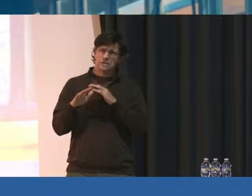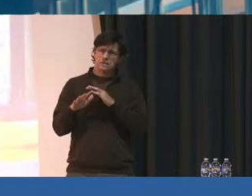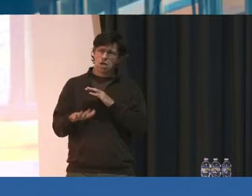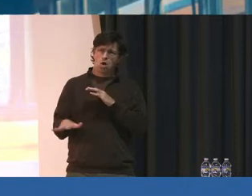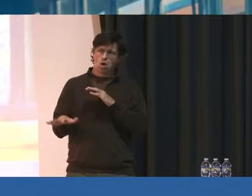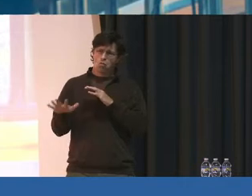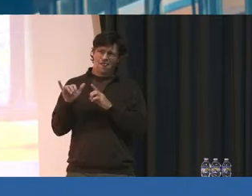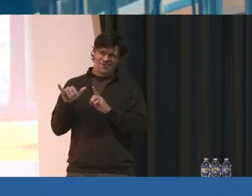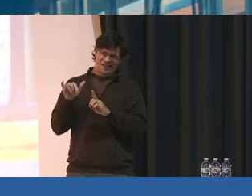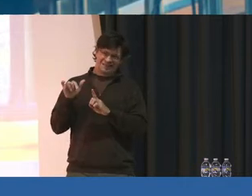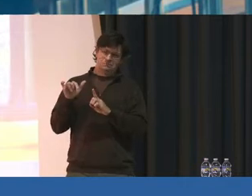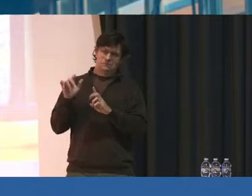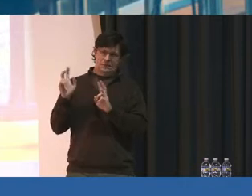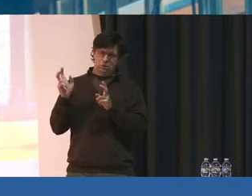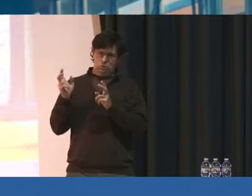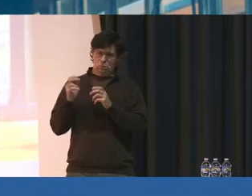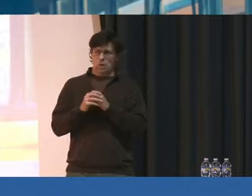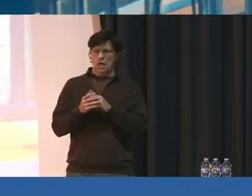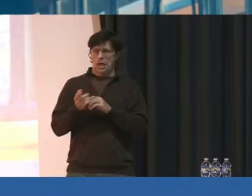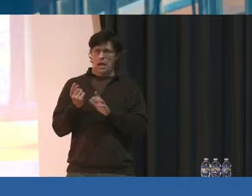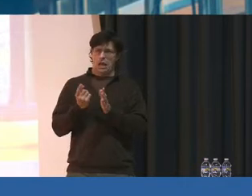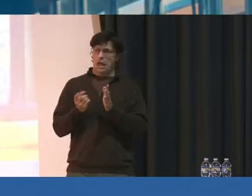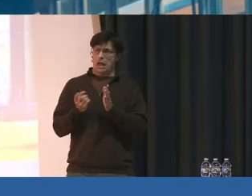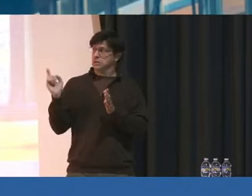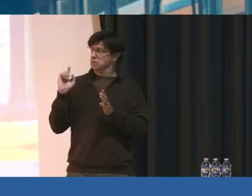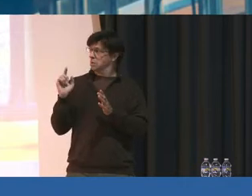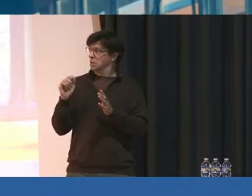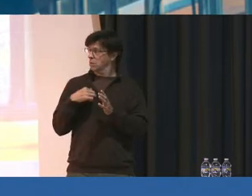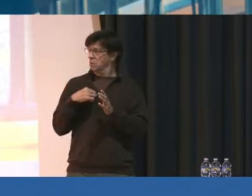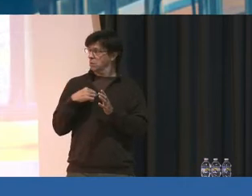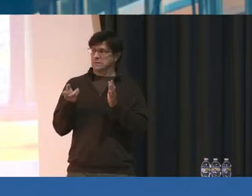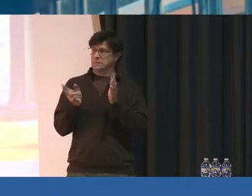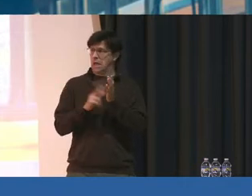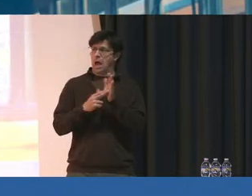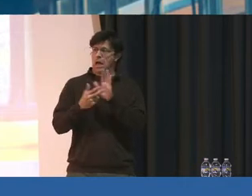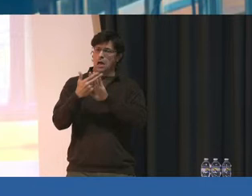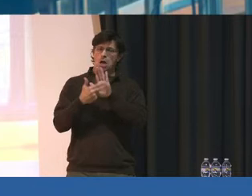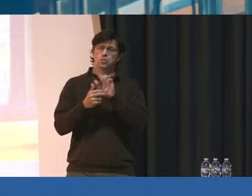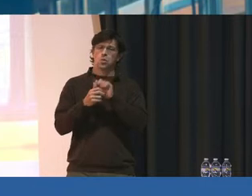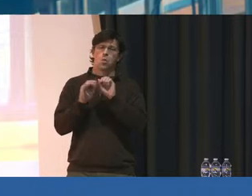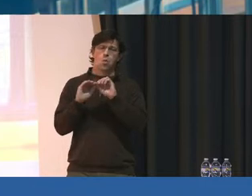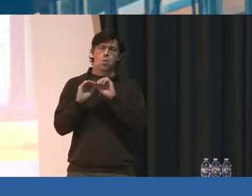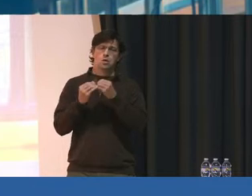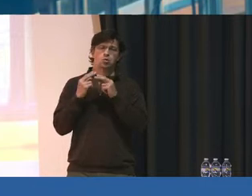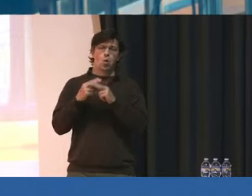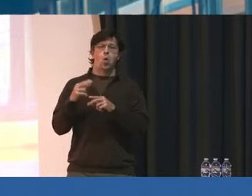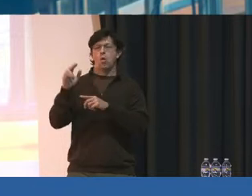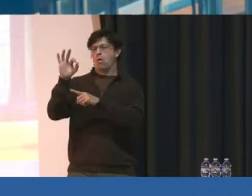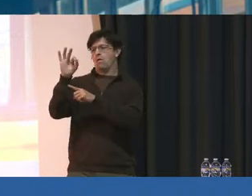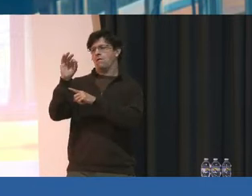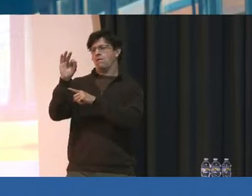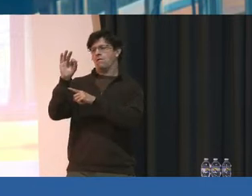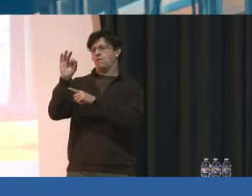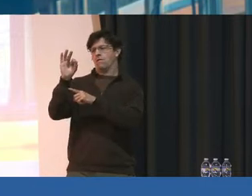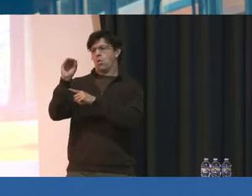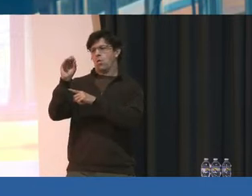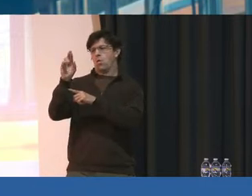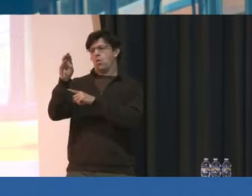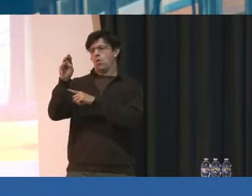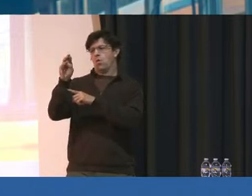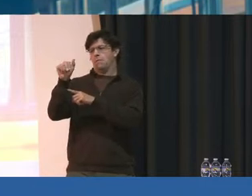particular issue. And last week, we signed a contract with an organization called Formative that's spelled with an F,